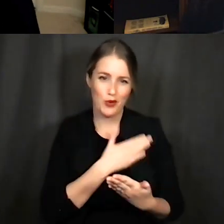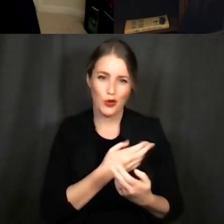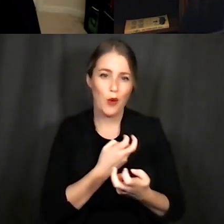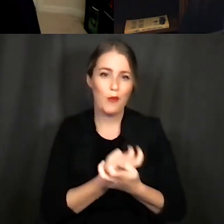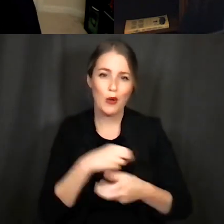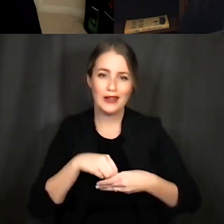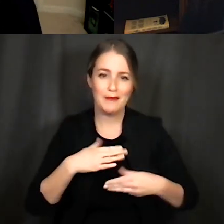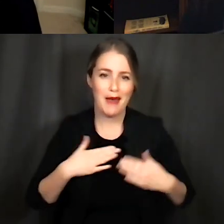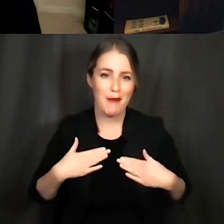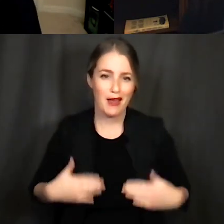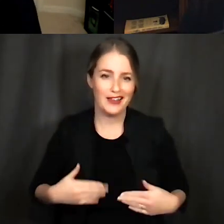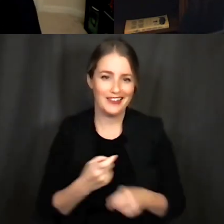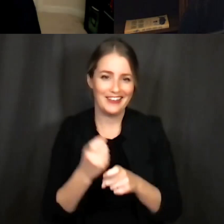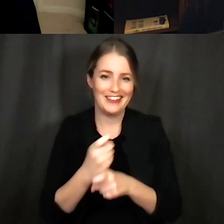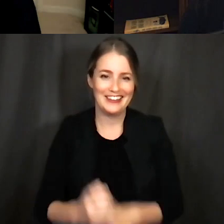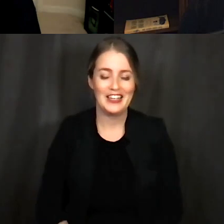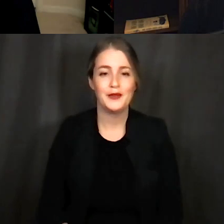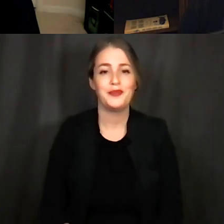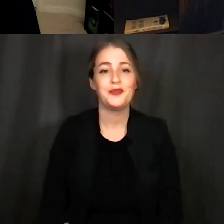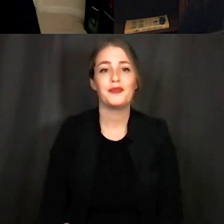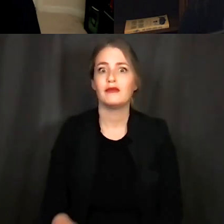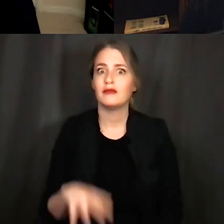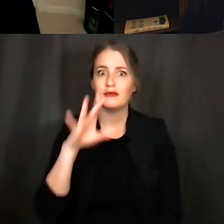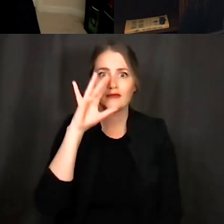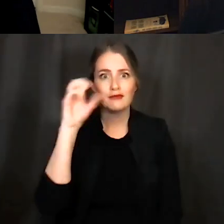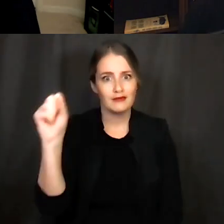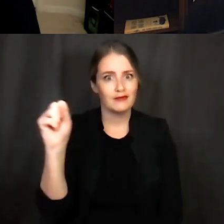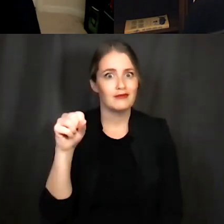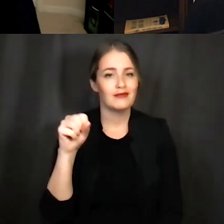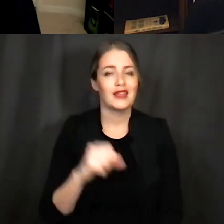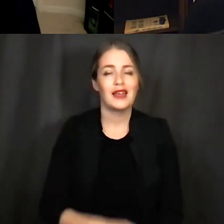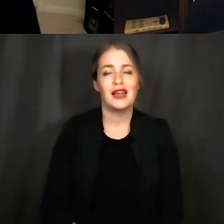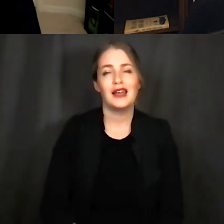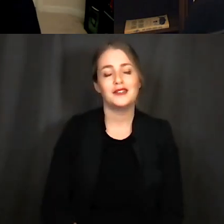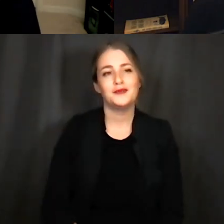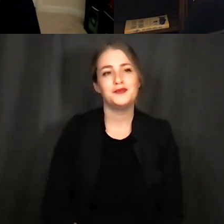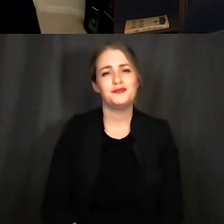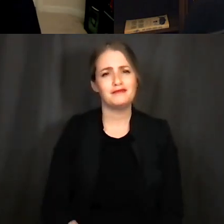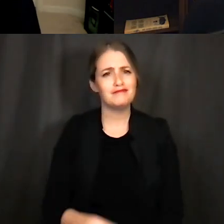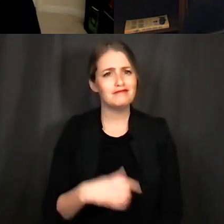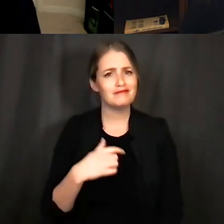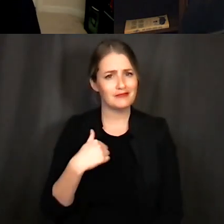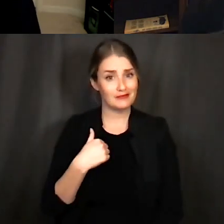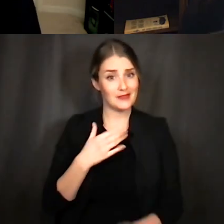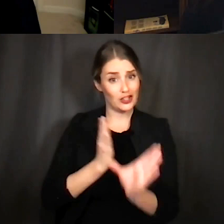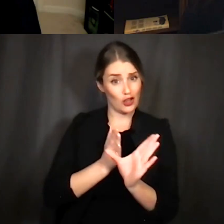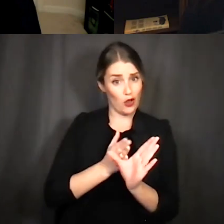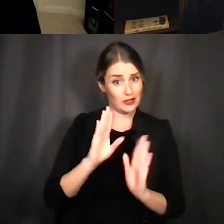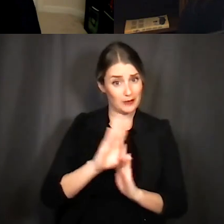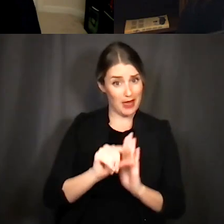so it is a fascinating and I mean you know especially coming from a psychology background